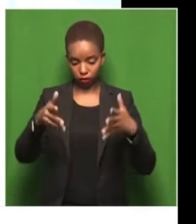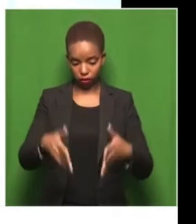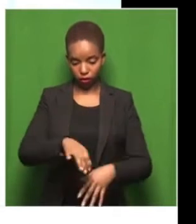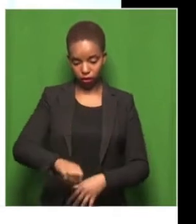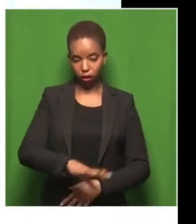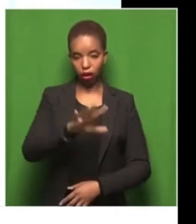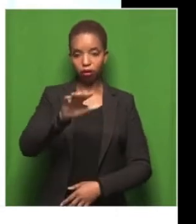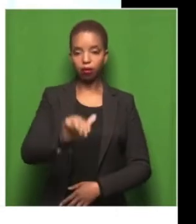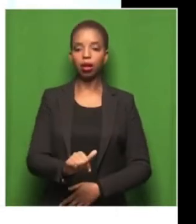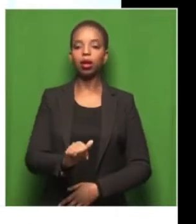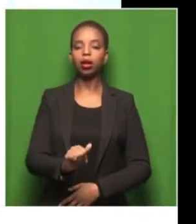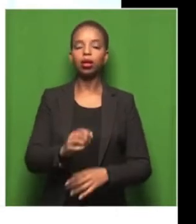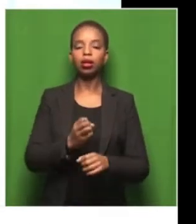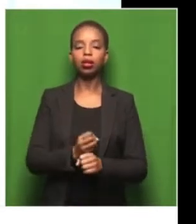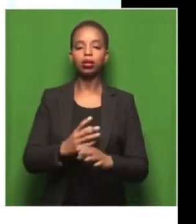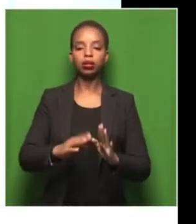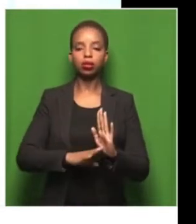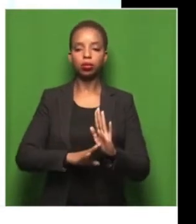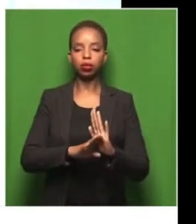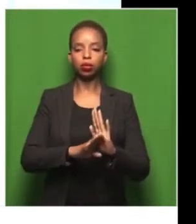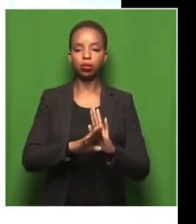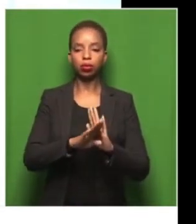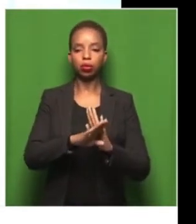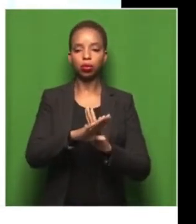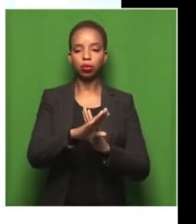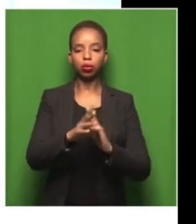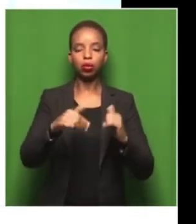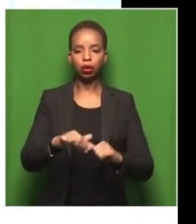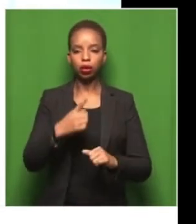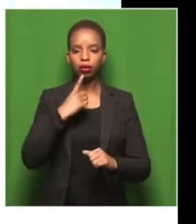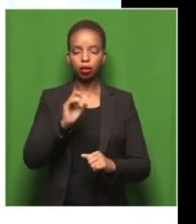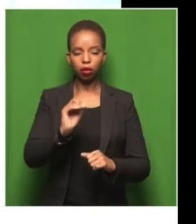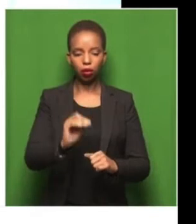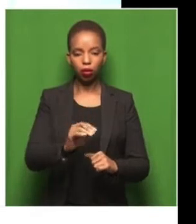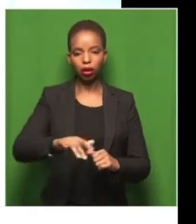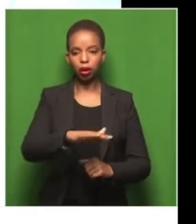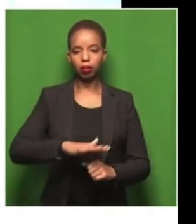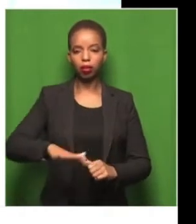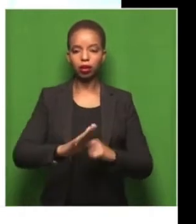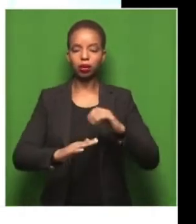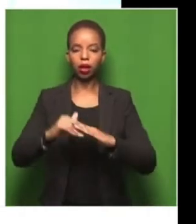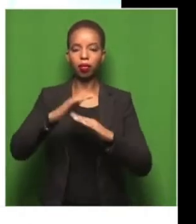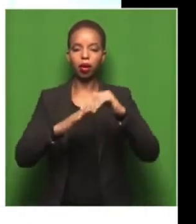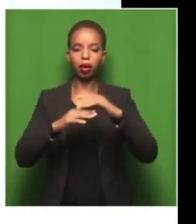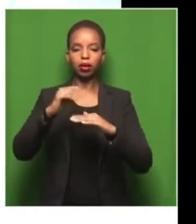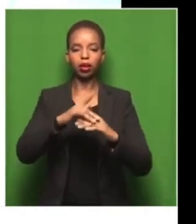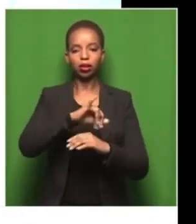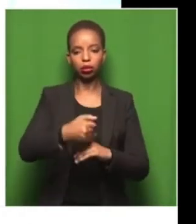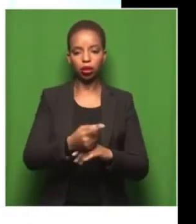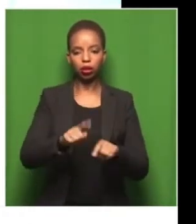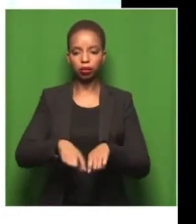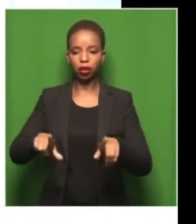started slowly climbing and there was news of quarantine facilities being built in Bannesburg and Cape